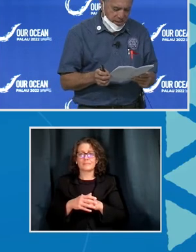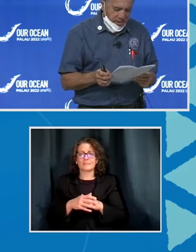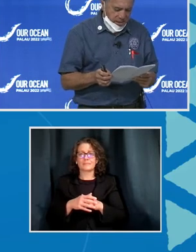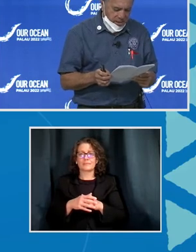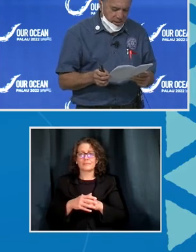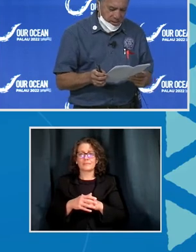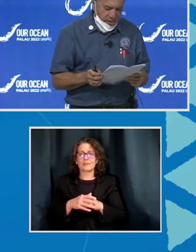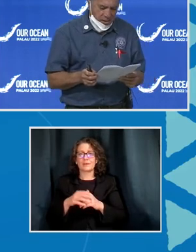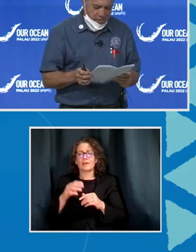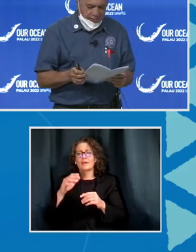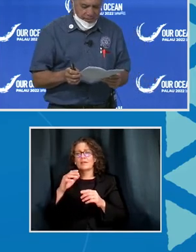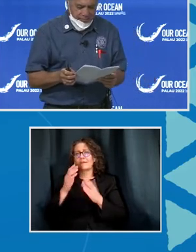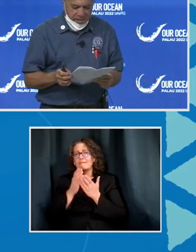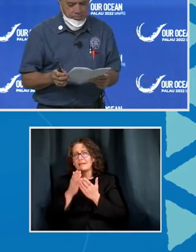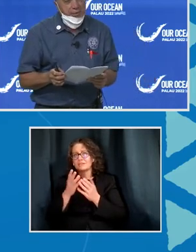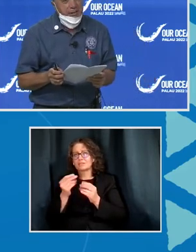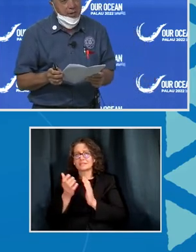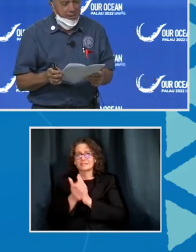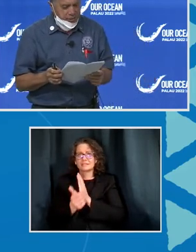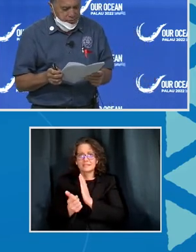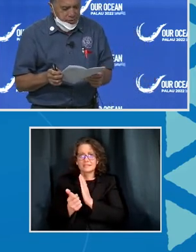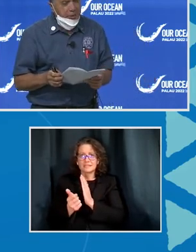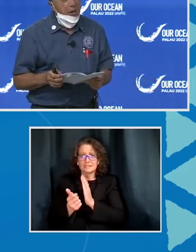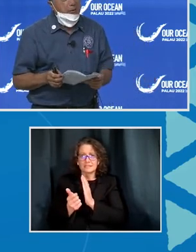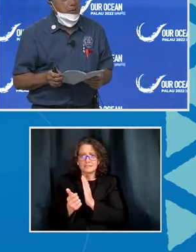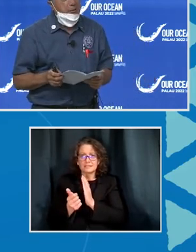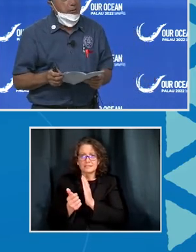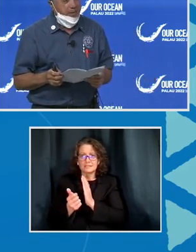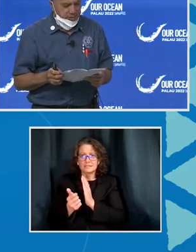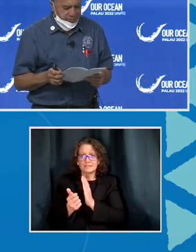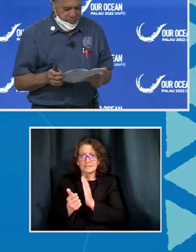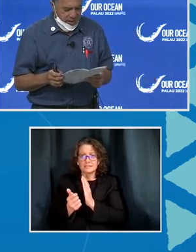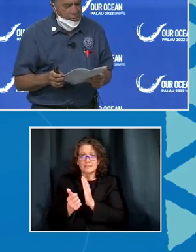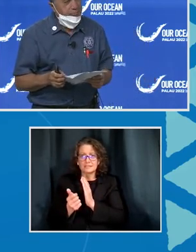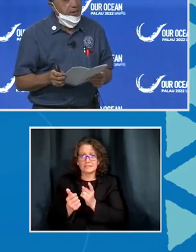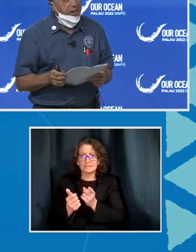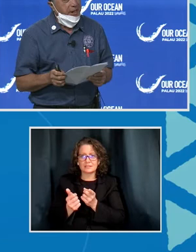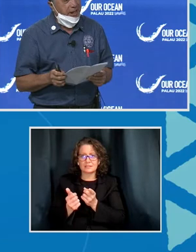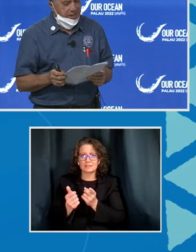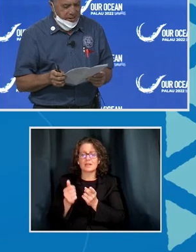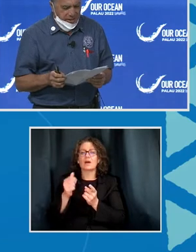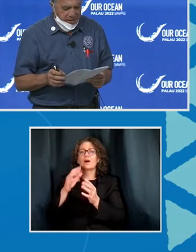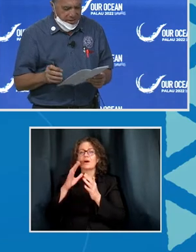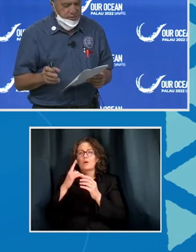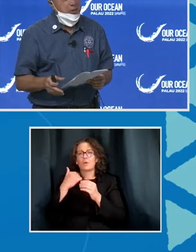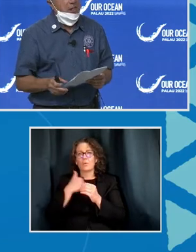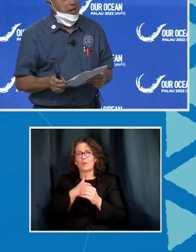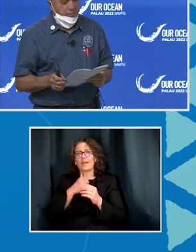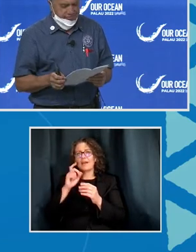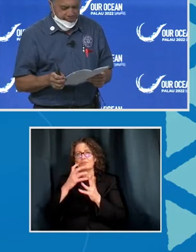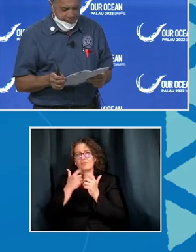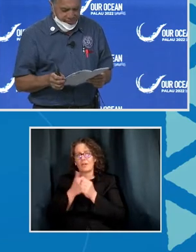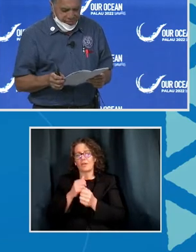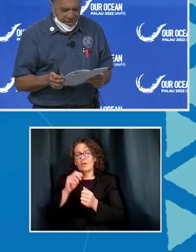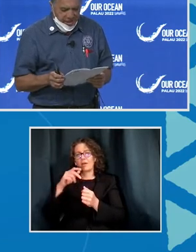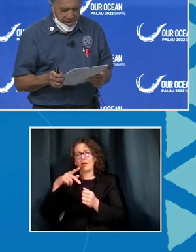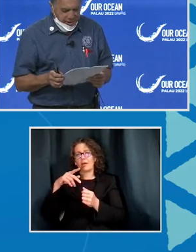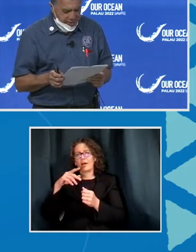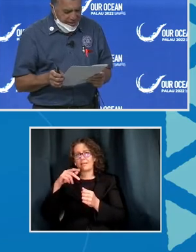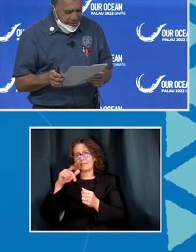of eight parties to the Nauru agreement, our P&A and Tukalau,